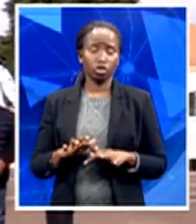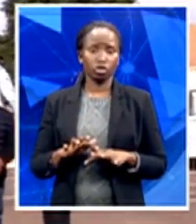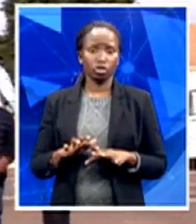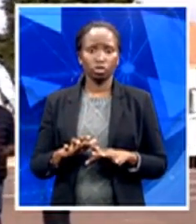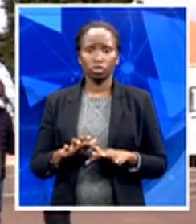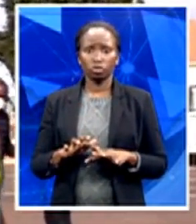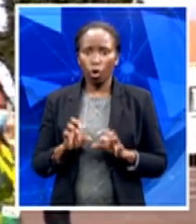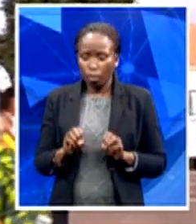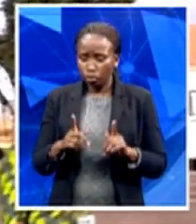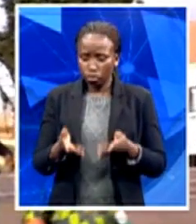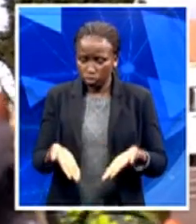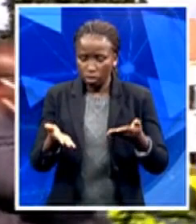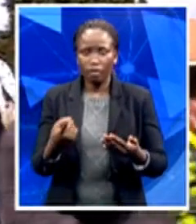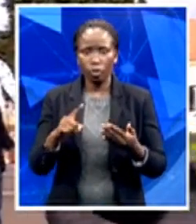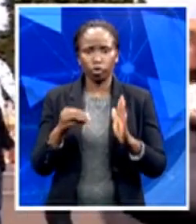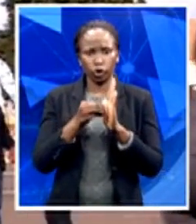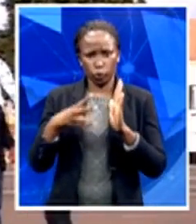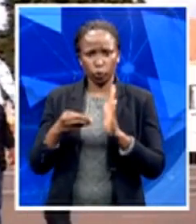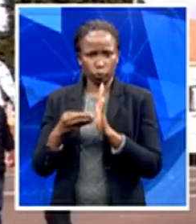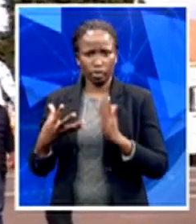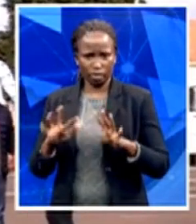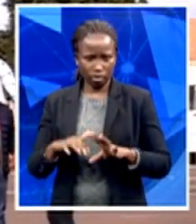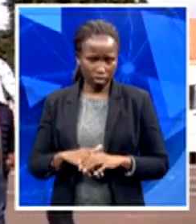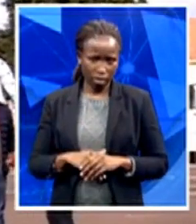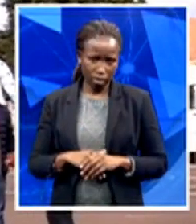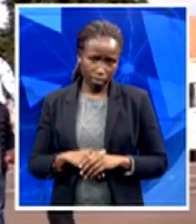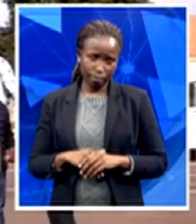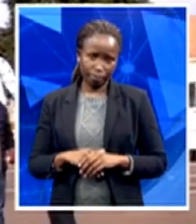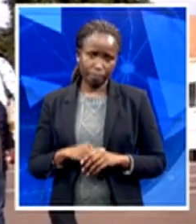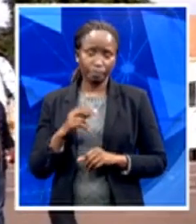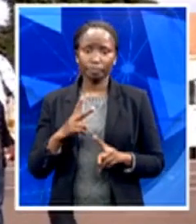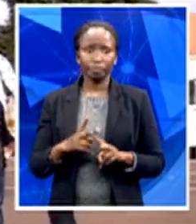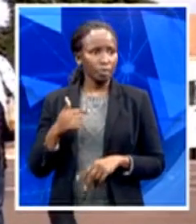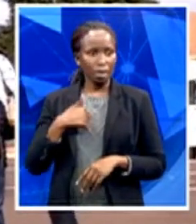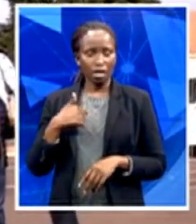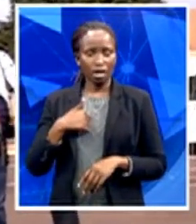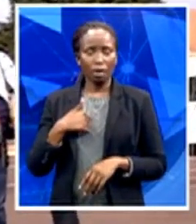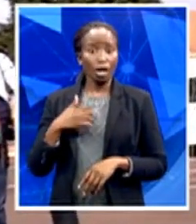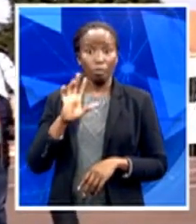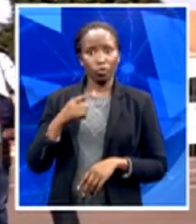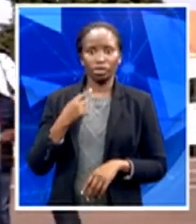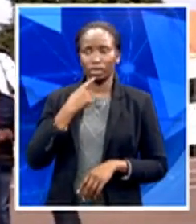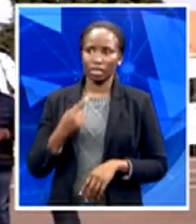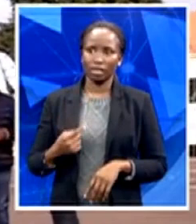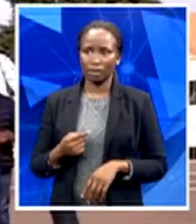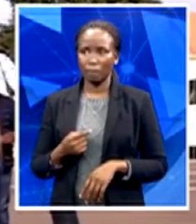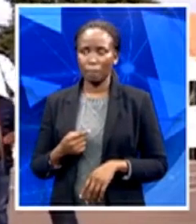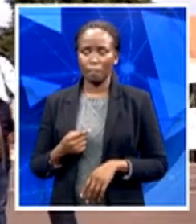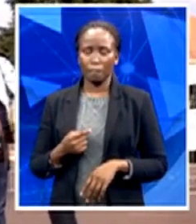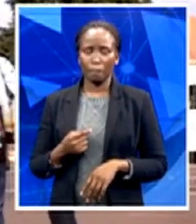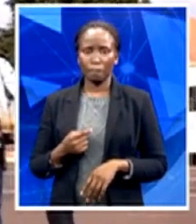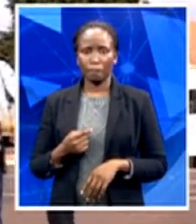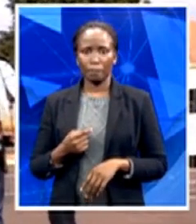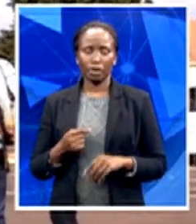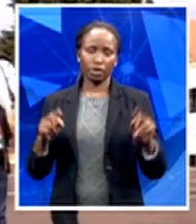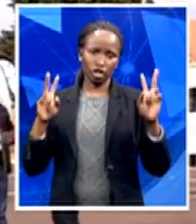I'm not in any way undermining the fact that from time to time the issue of adequacy of